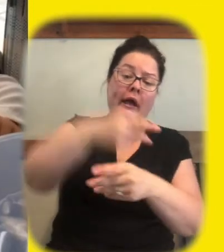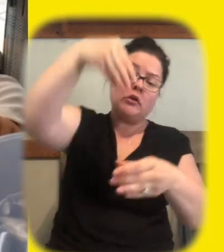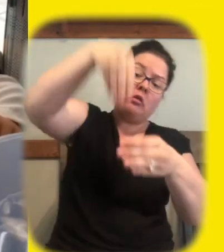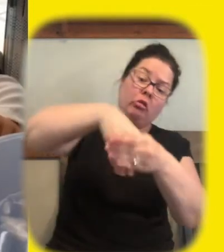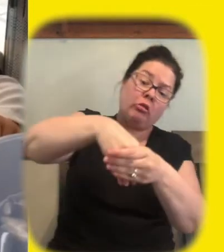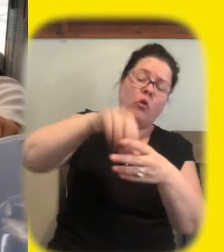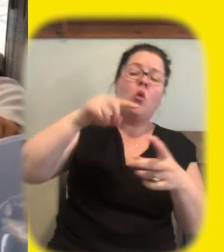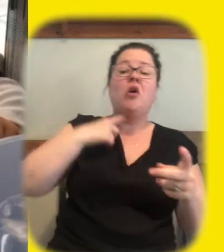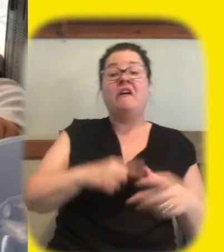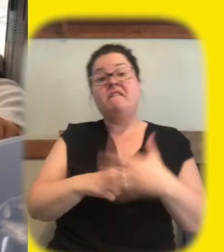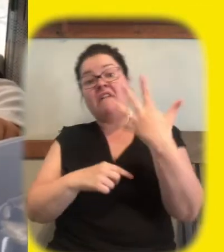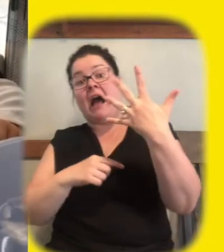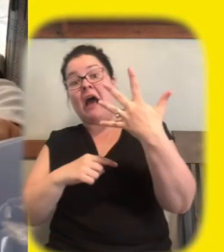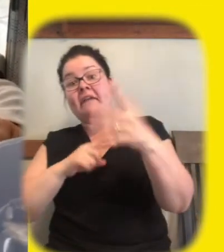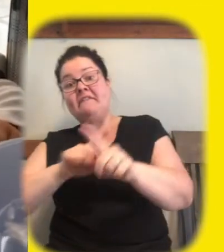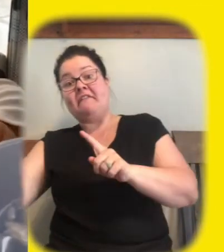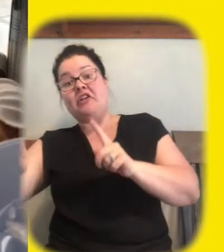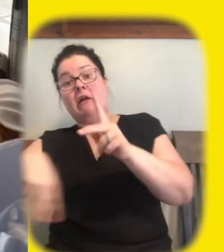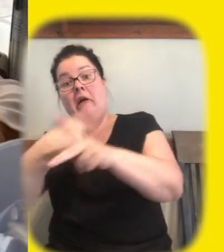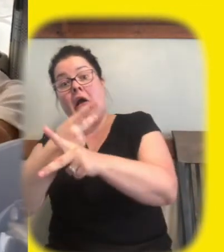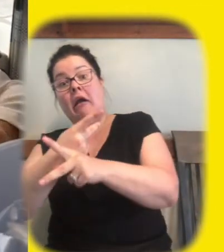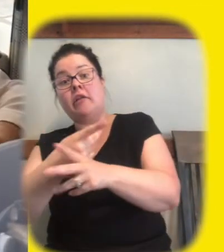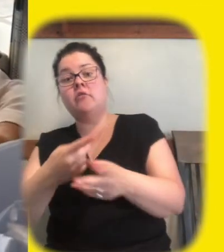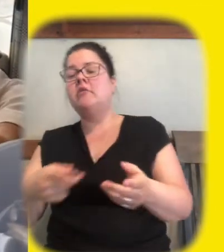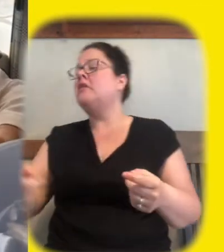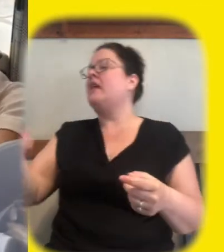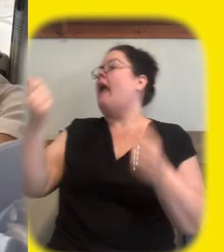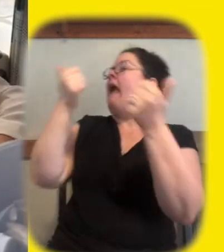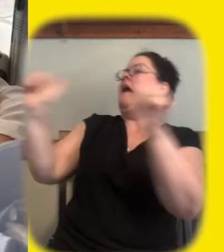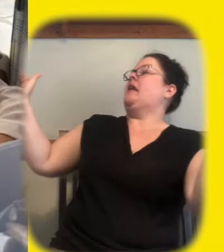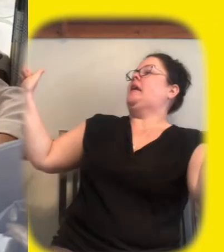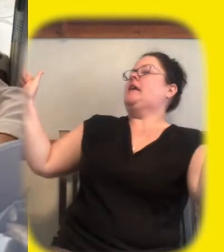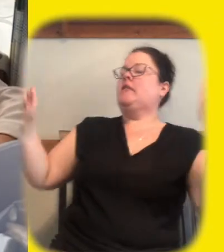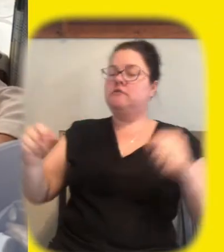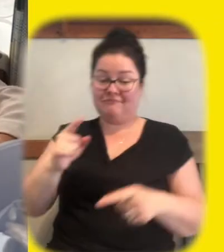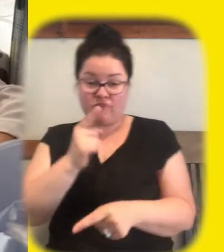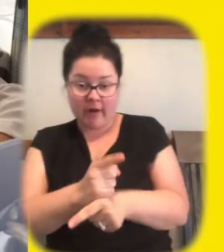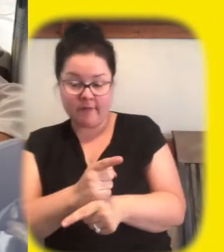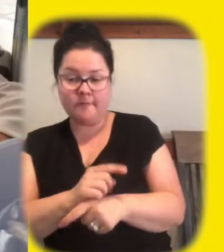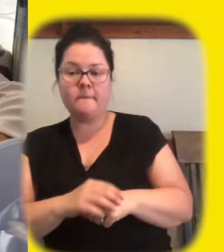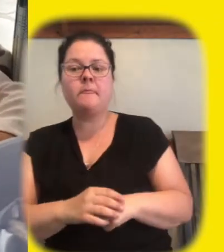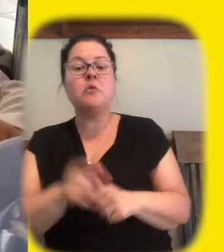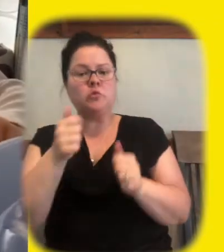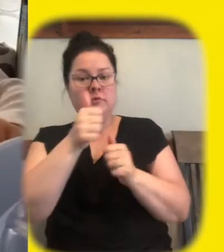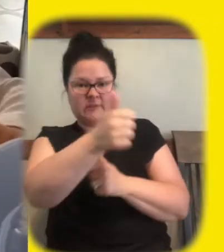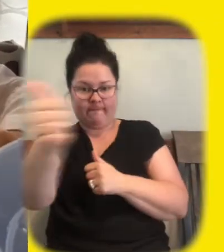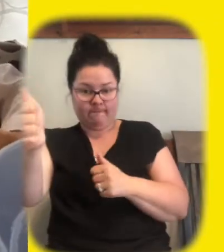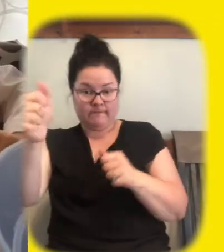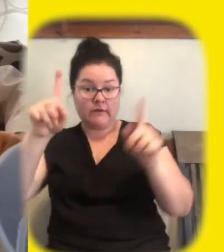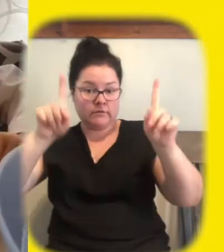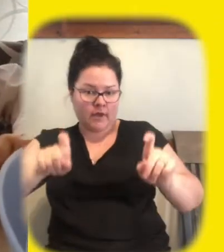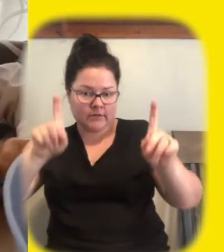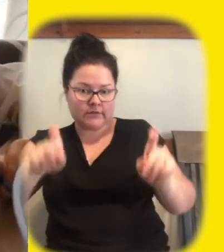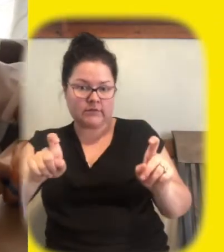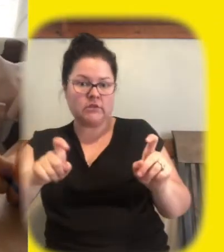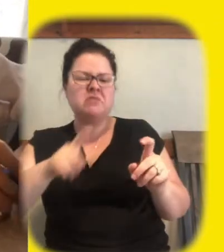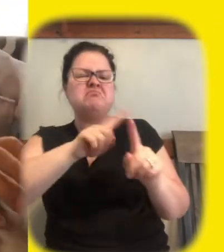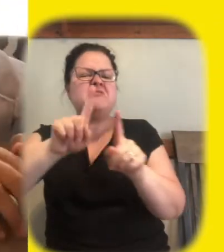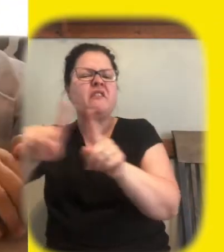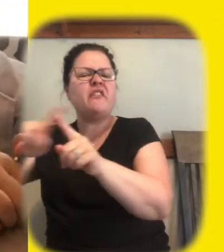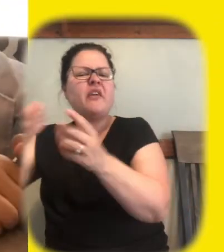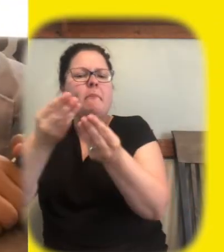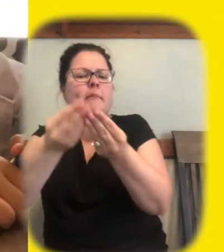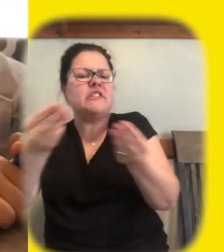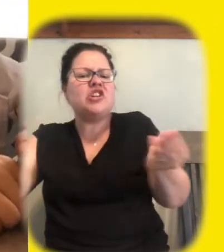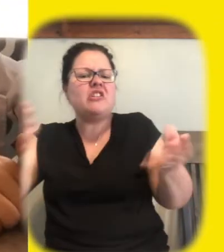as you like types of insulation that's right so try this out time it all the way through and